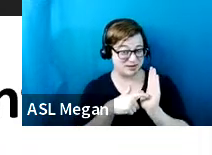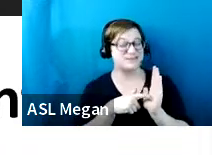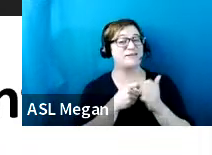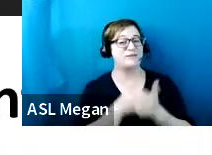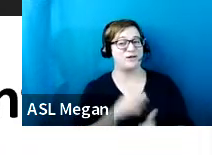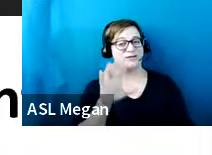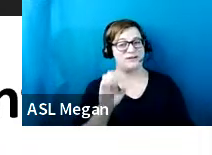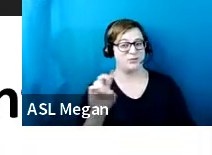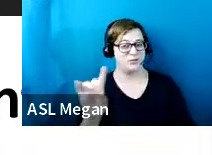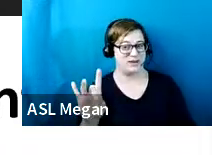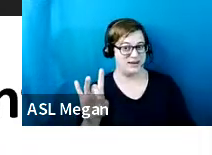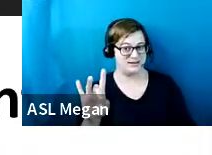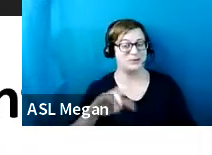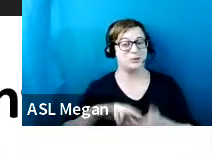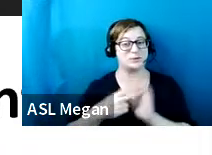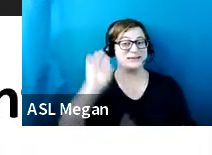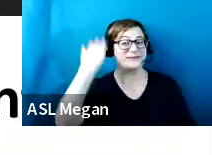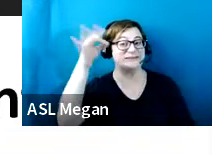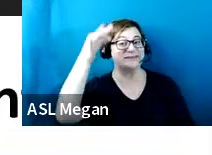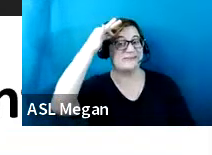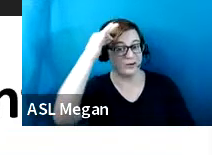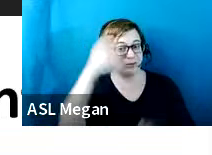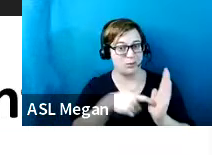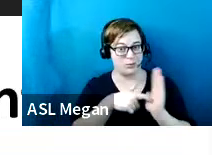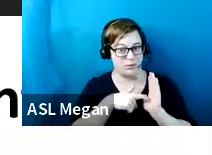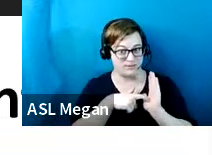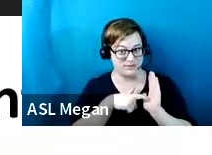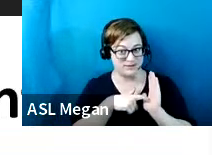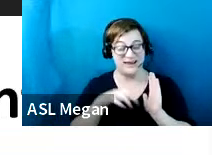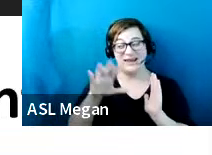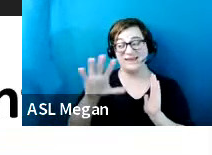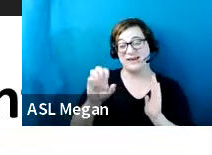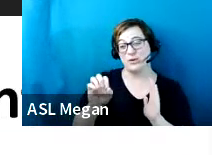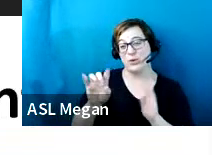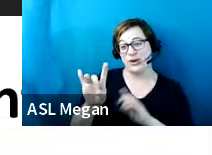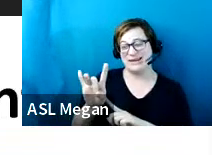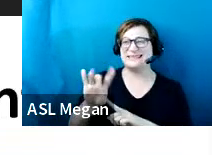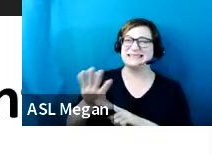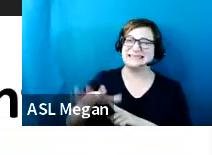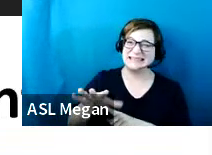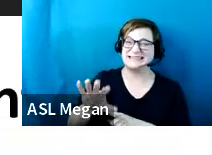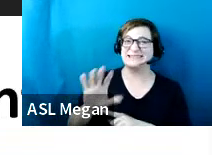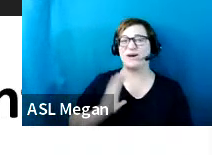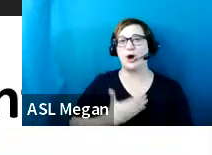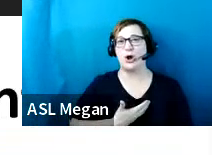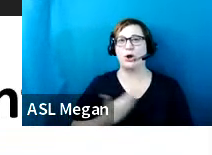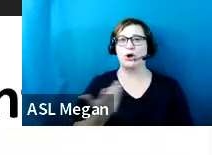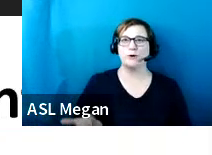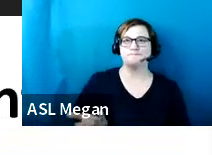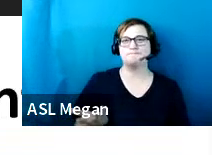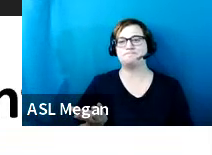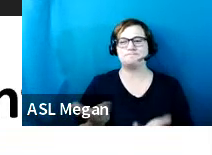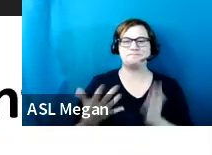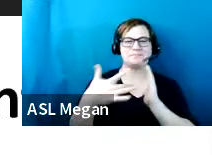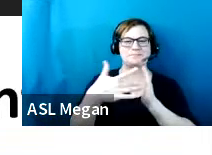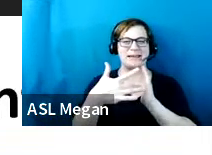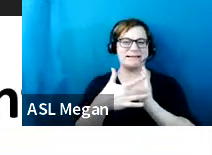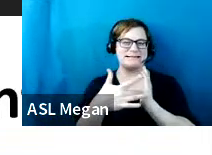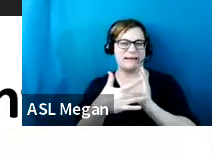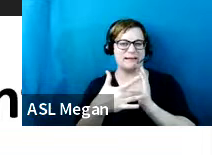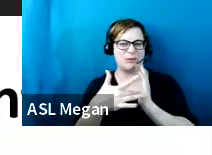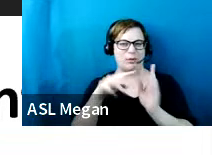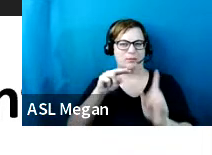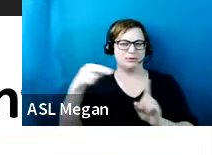which means that it's a federal requirement. 508 is kind of the technical or technology side